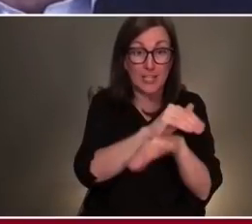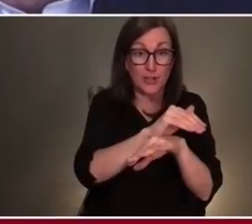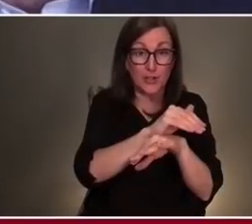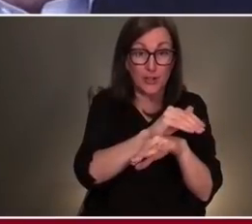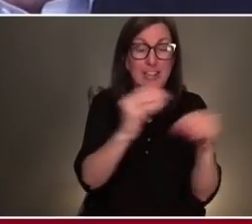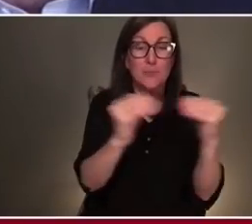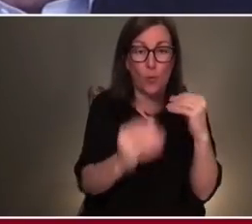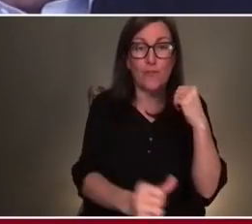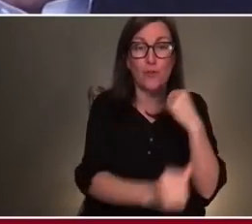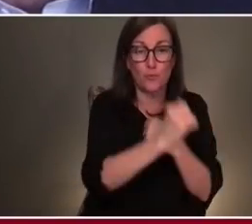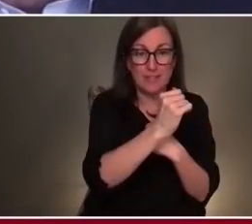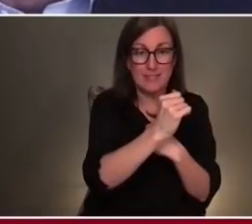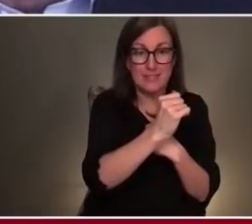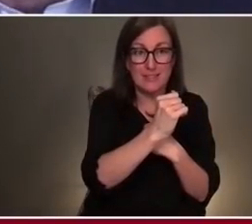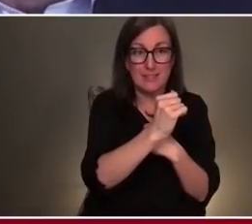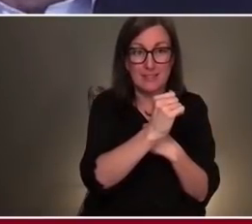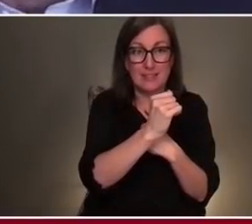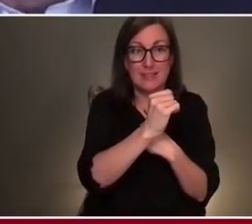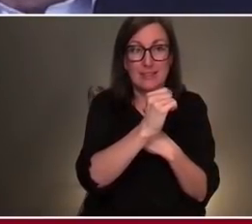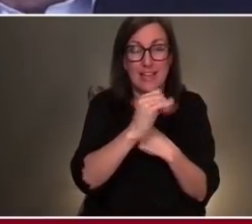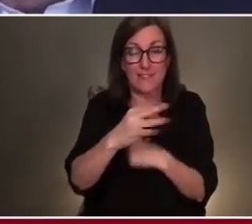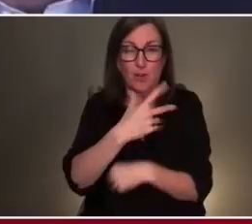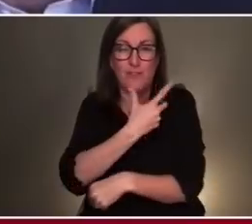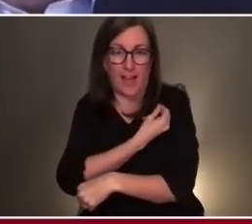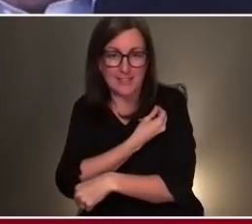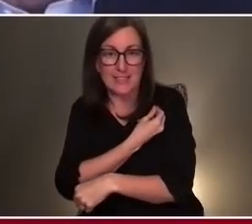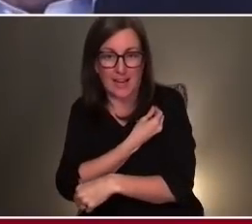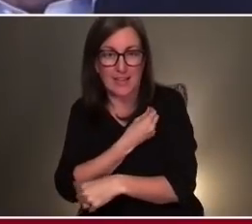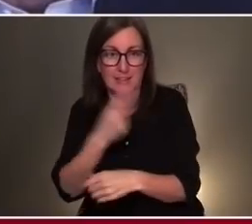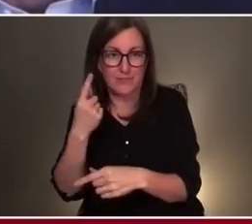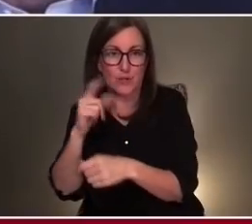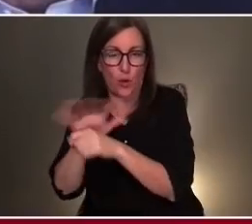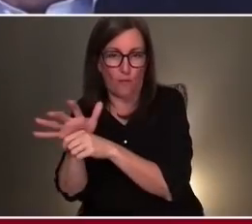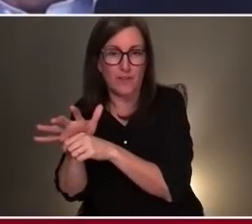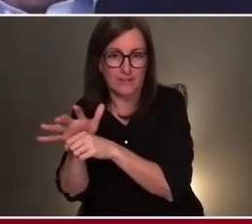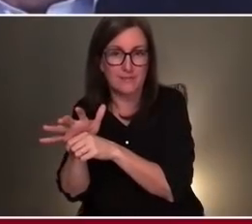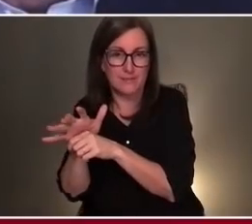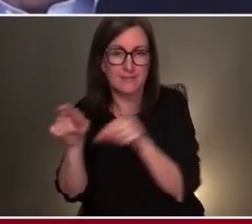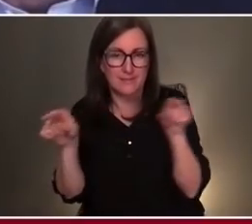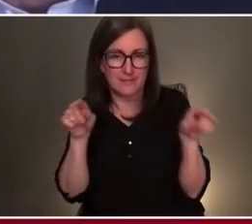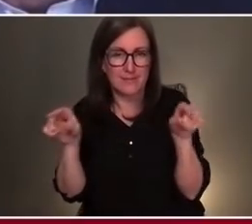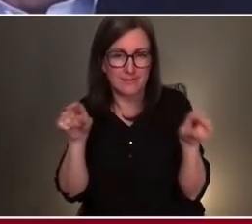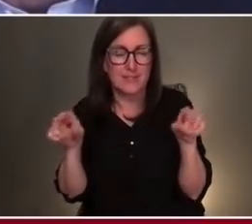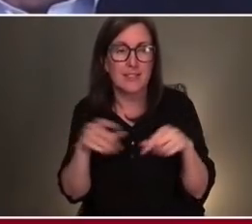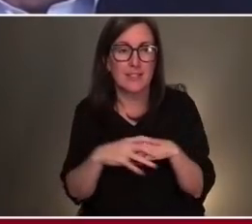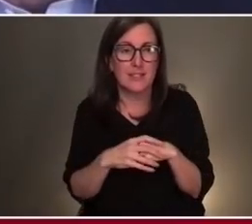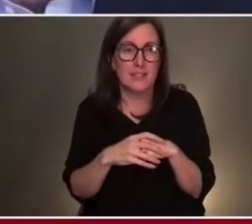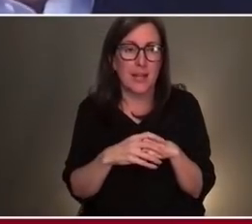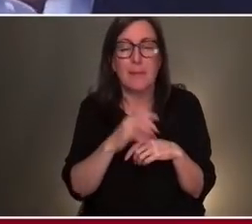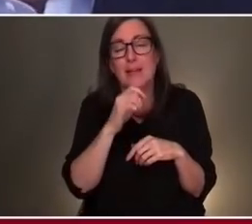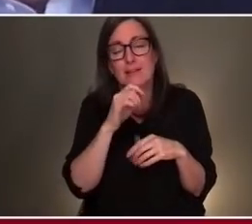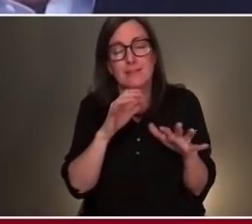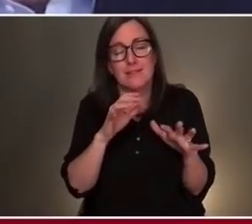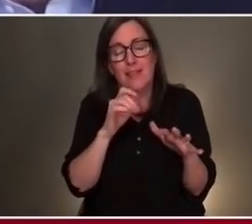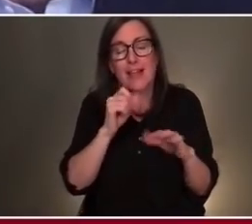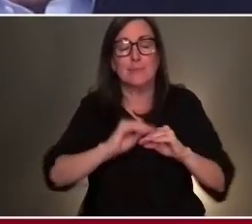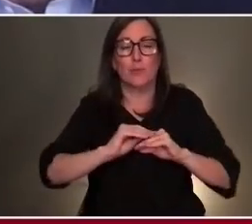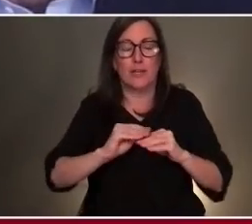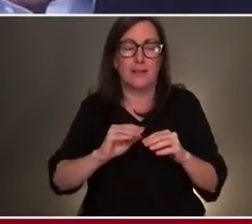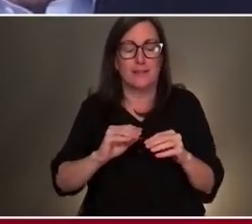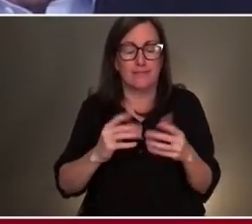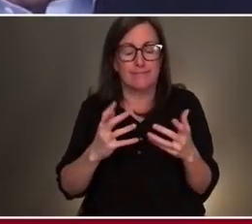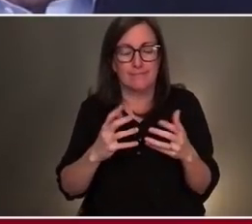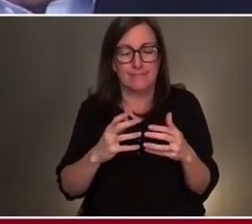riskier if you're vaccinated. And so if you have unvaccinated people there, doesn't matter. Now, that doesn't take into account everything. There's lots of other